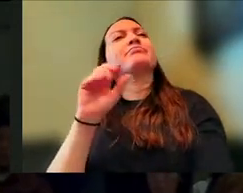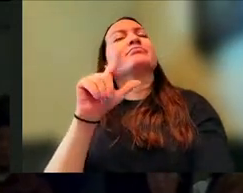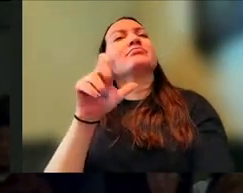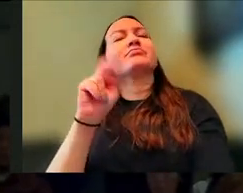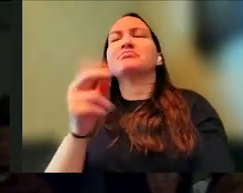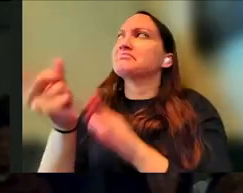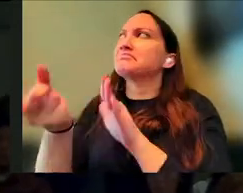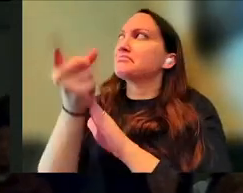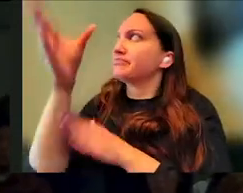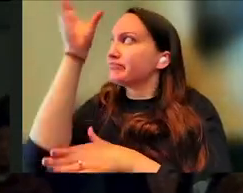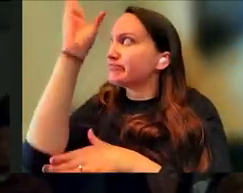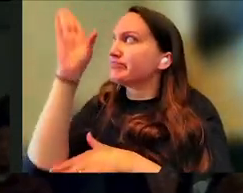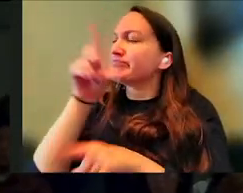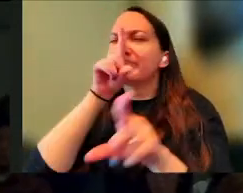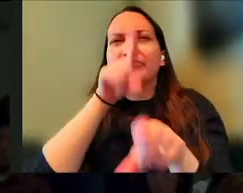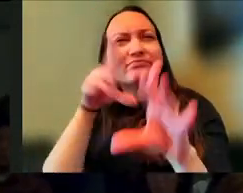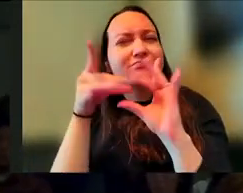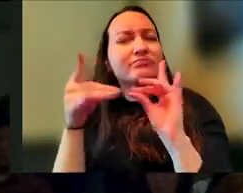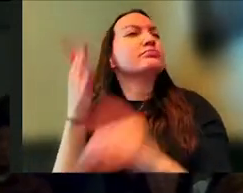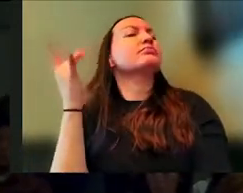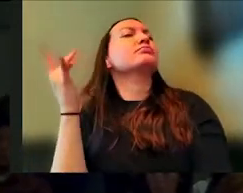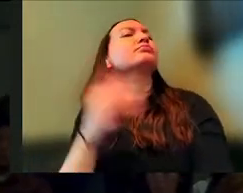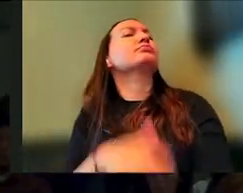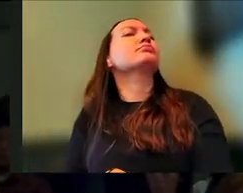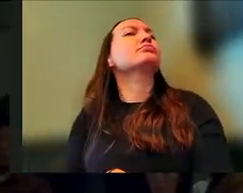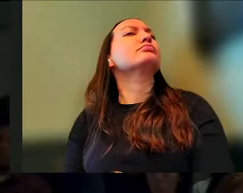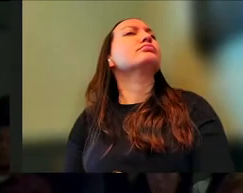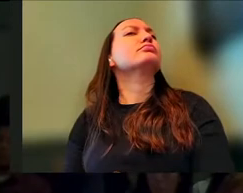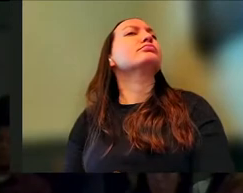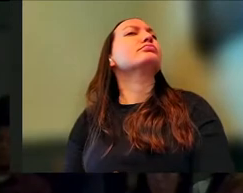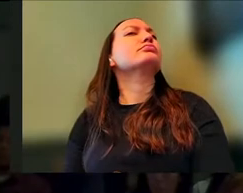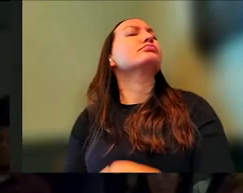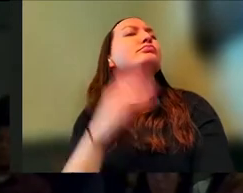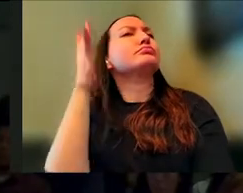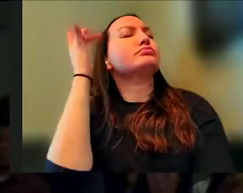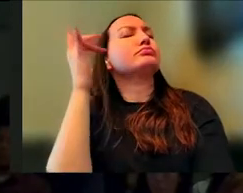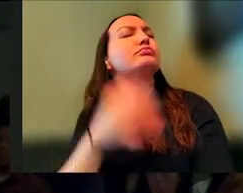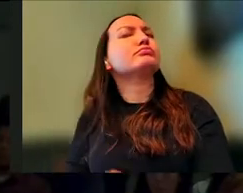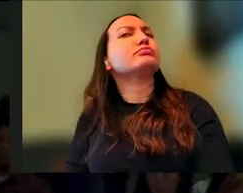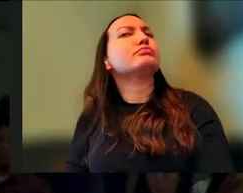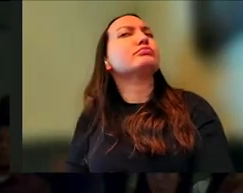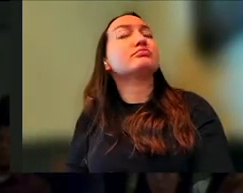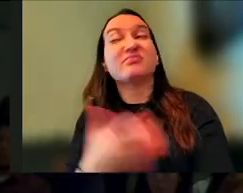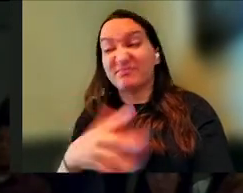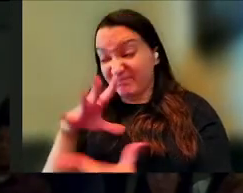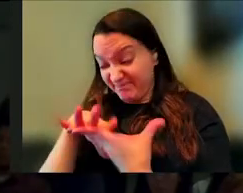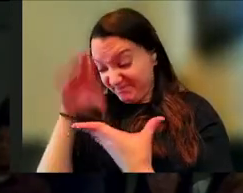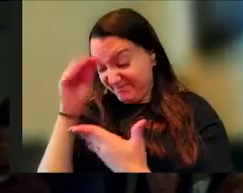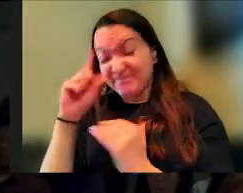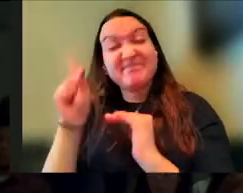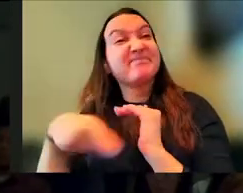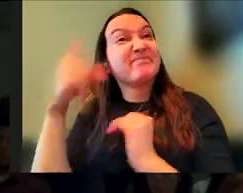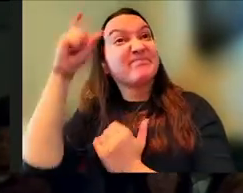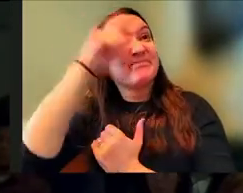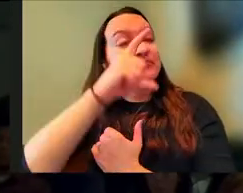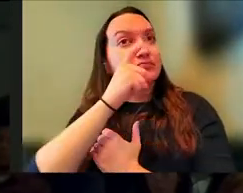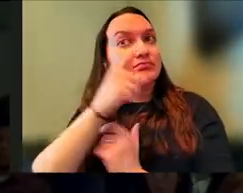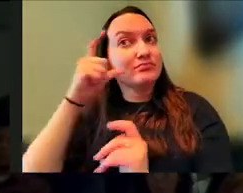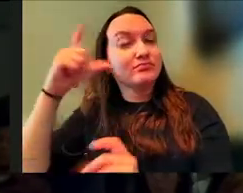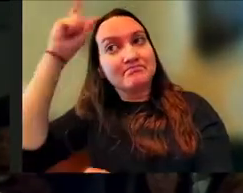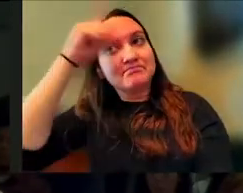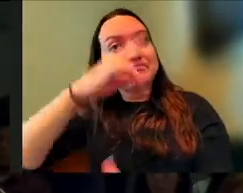God's response to Solomon. Why? Again, why is it, after we've learned a little bit about wisdom and who wisdom is,